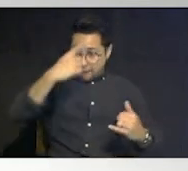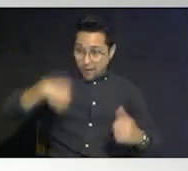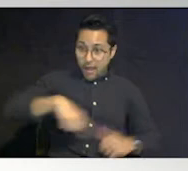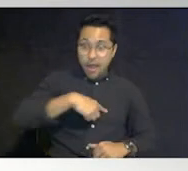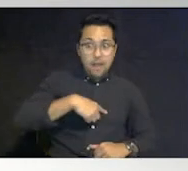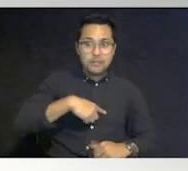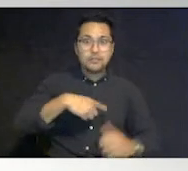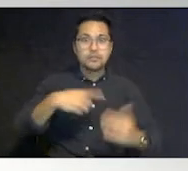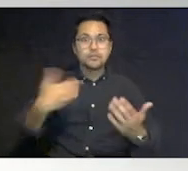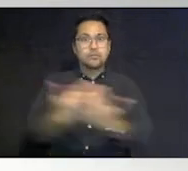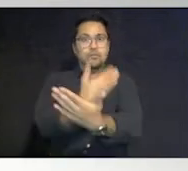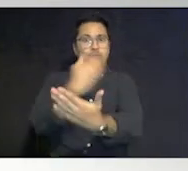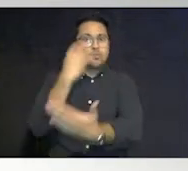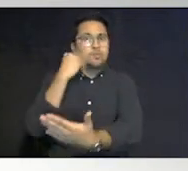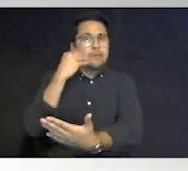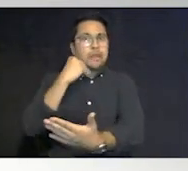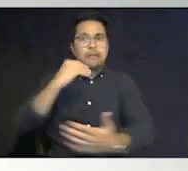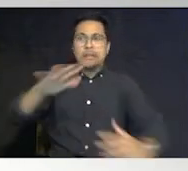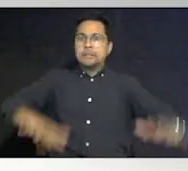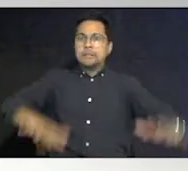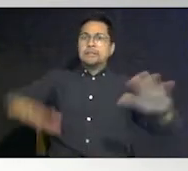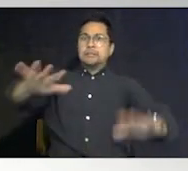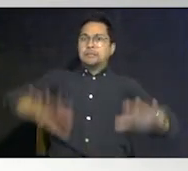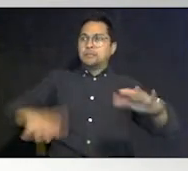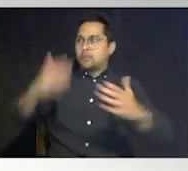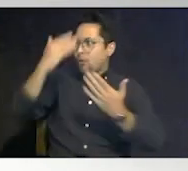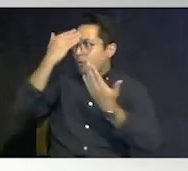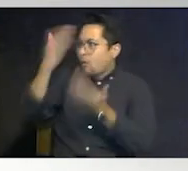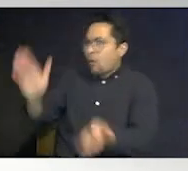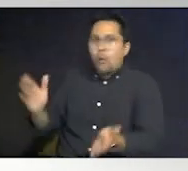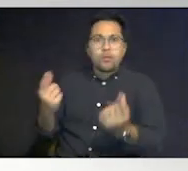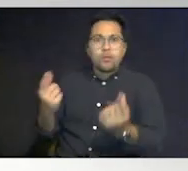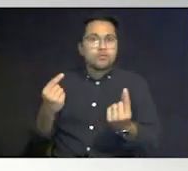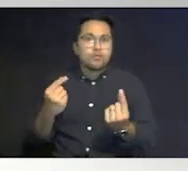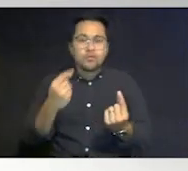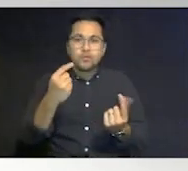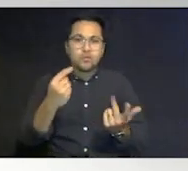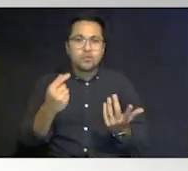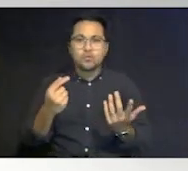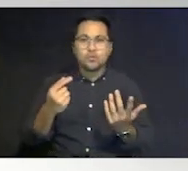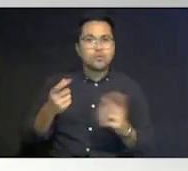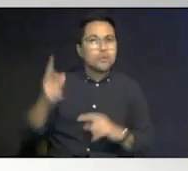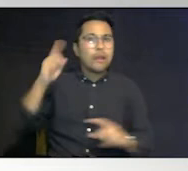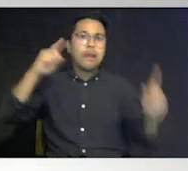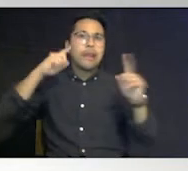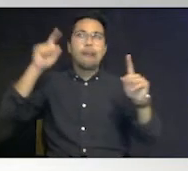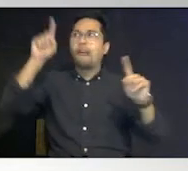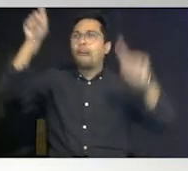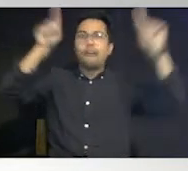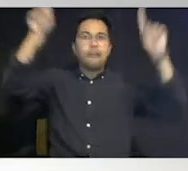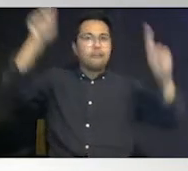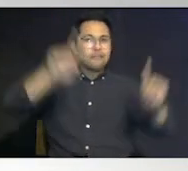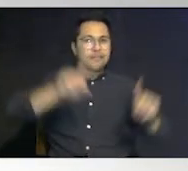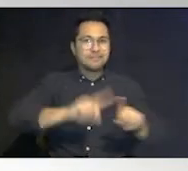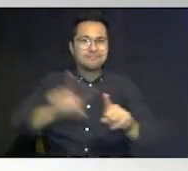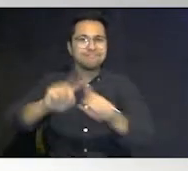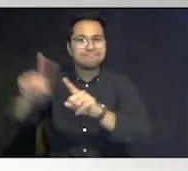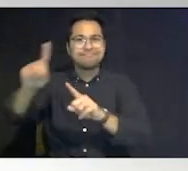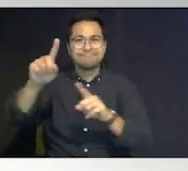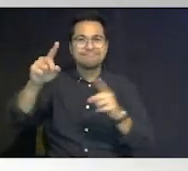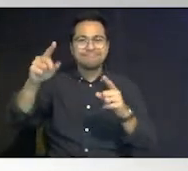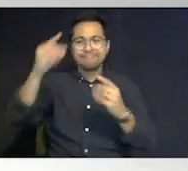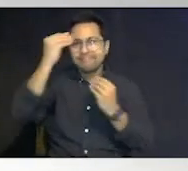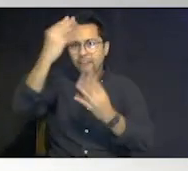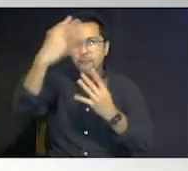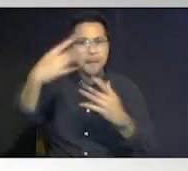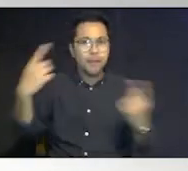new you know and we really didn't know where to turn for facts you know there's lots of conflicting information remaining today so there was a